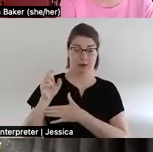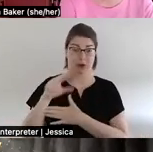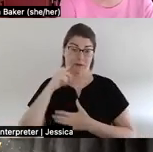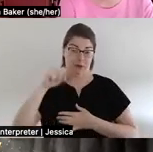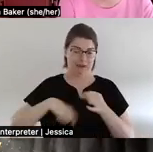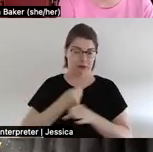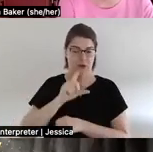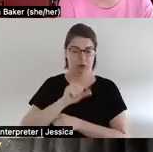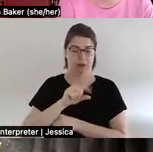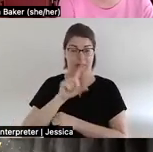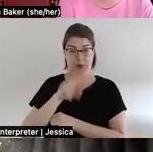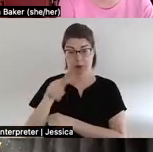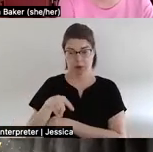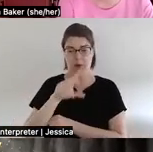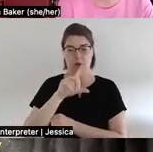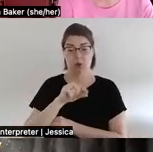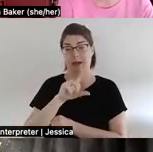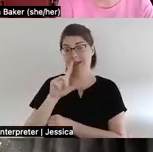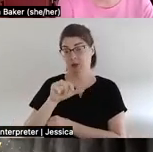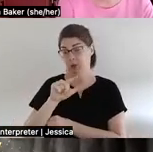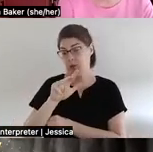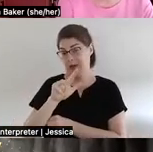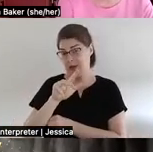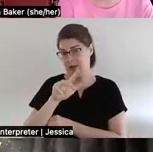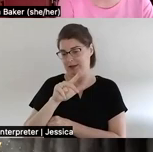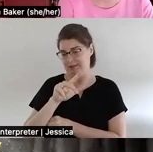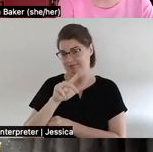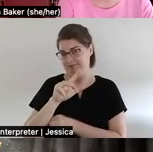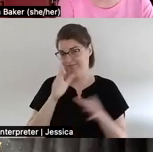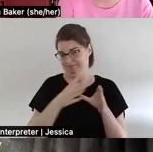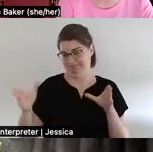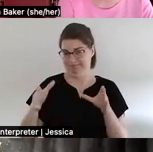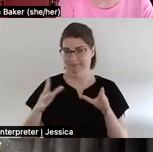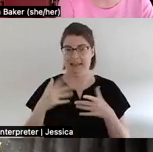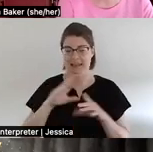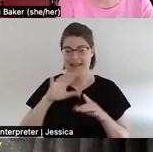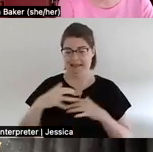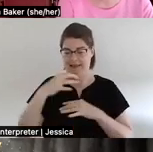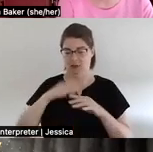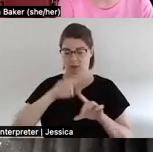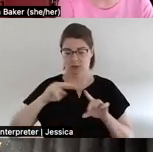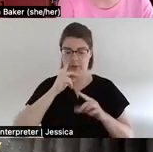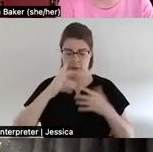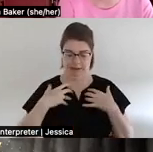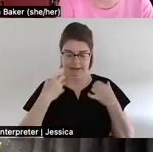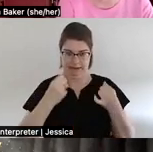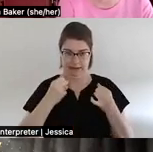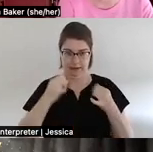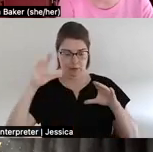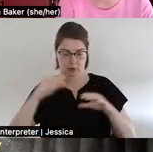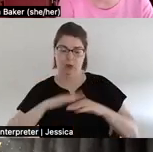-23 lineup, Indigenous Perspectives of Healing from PTSD.